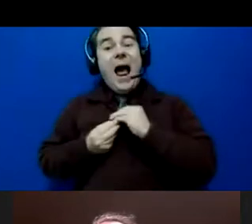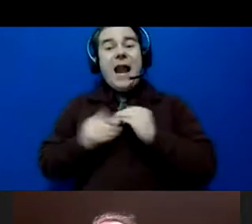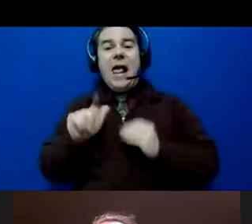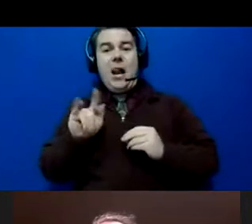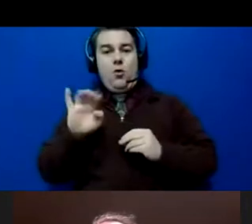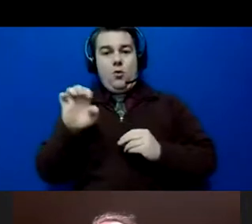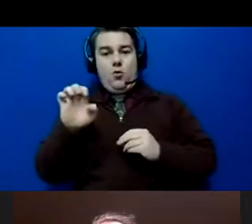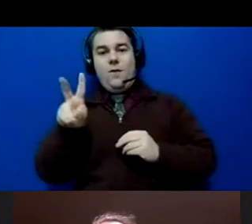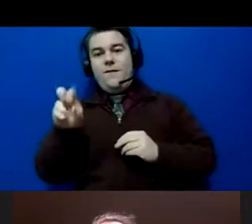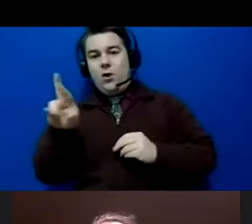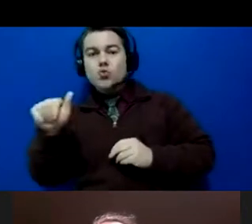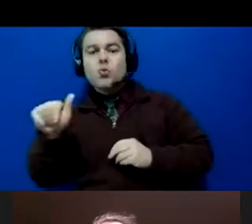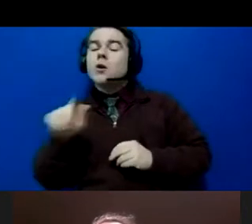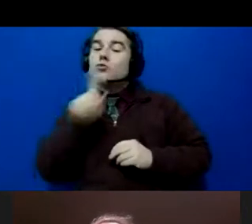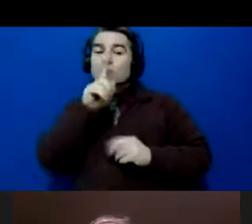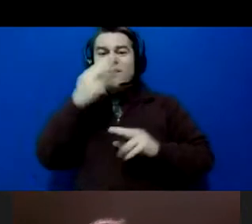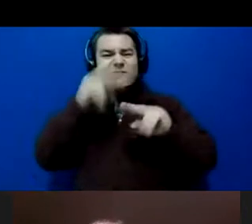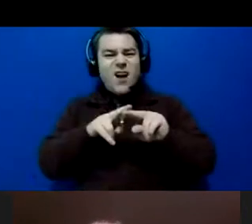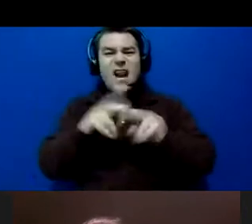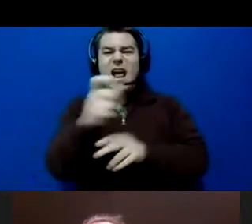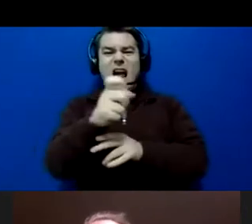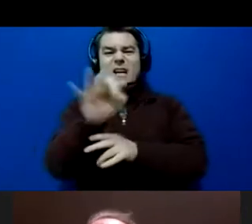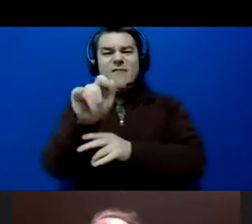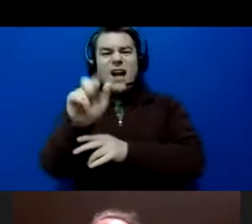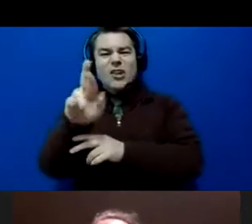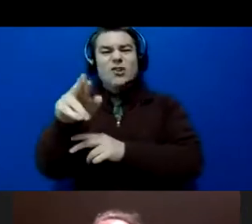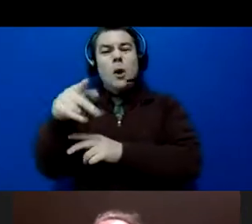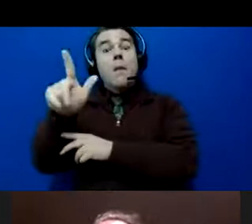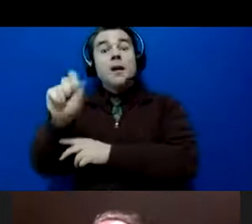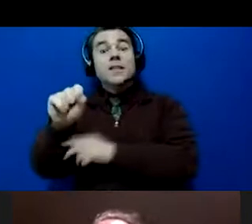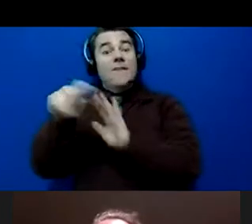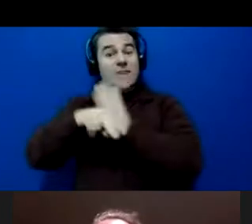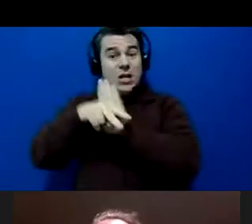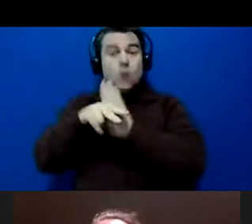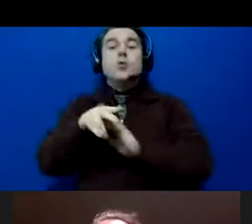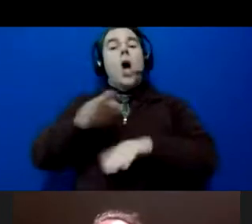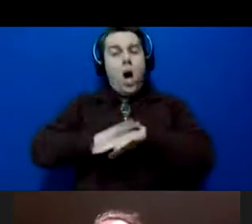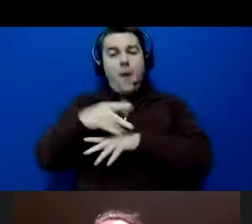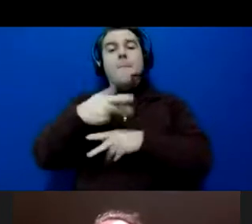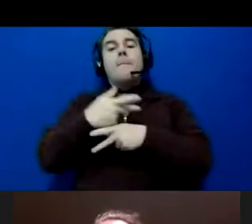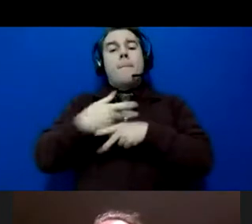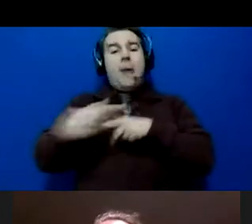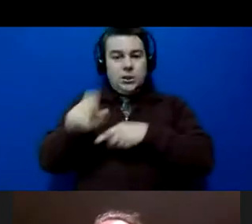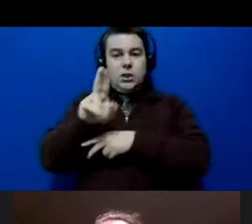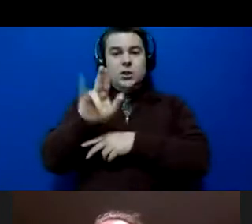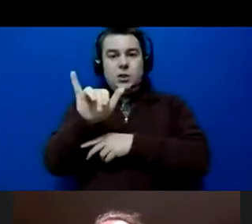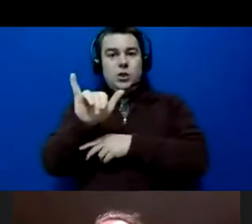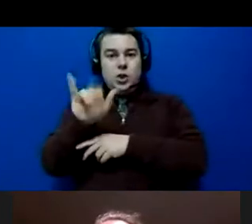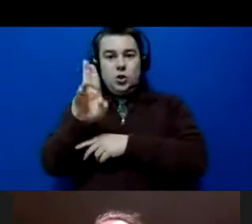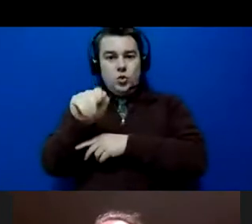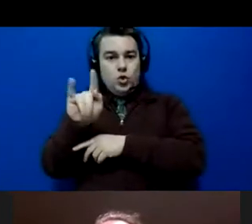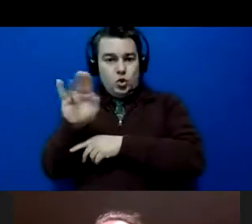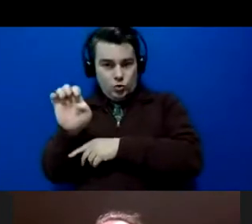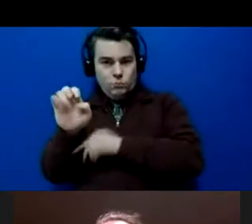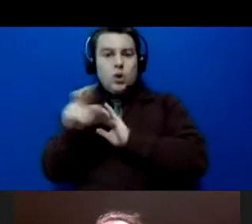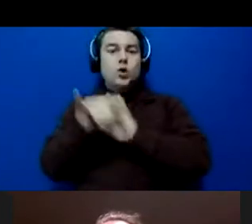X Factor Plus video. It's on Plexus YouTube. I'm gonna post it in the comments below this,